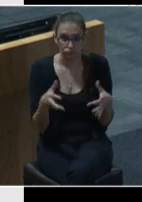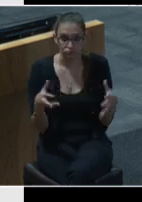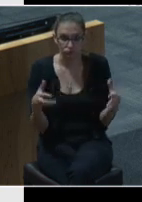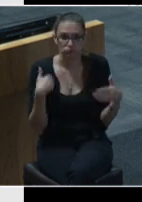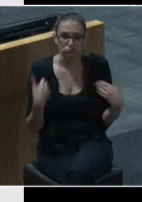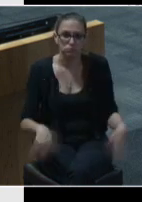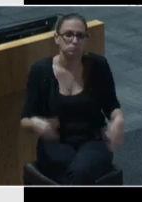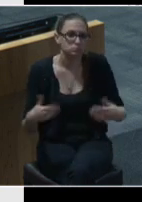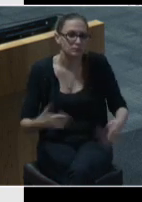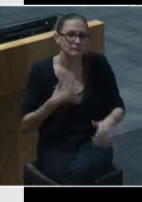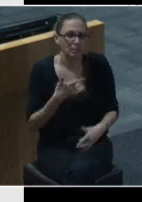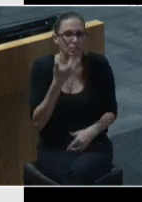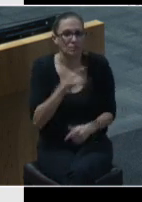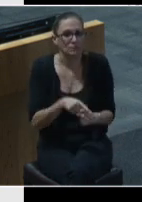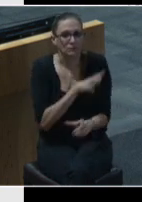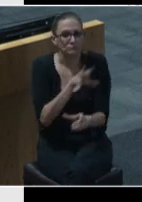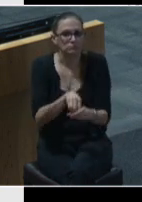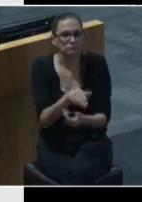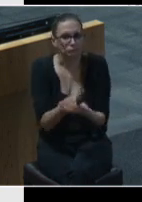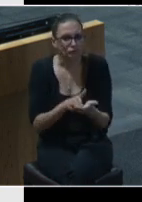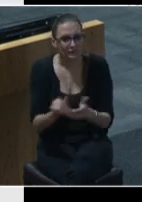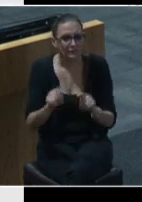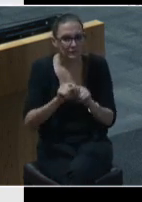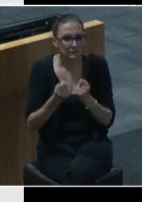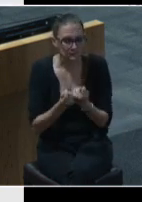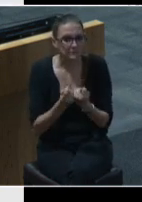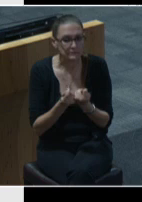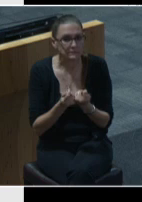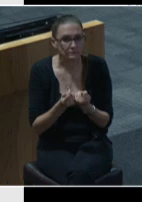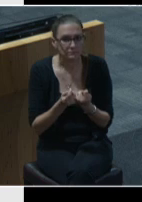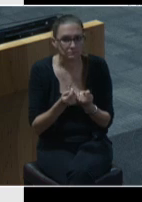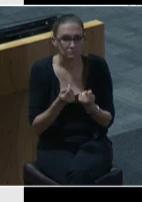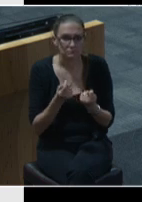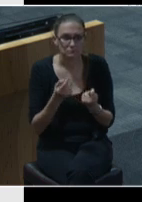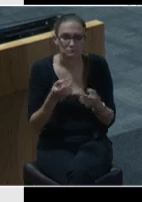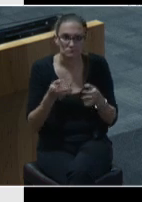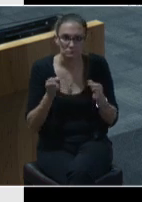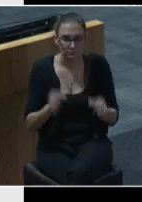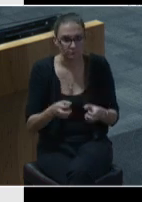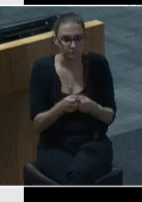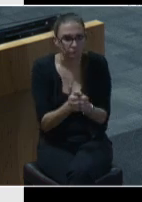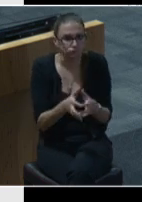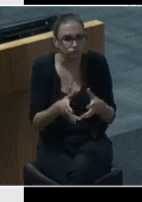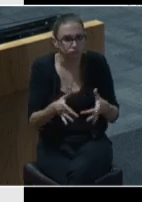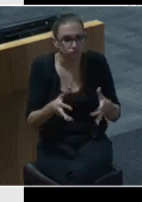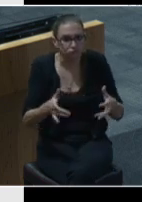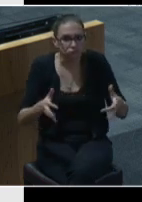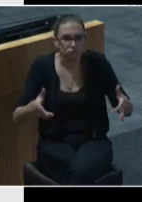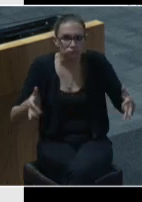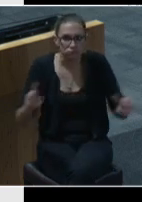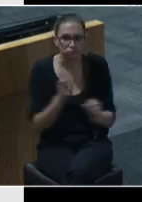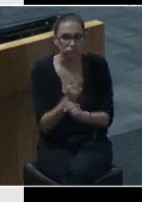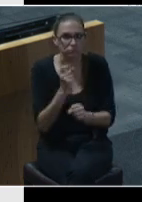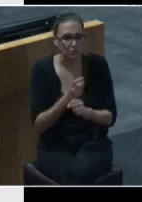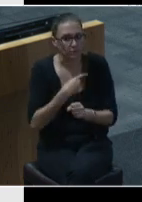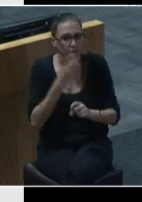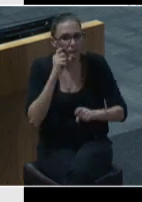to be part of this team um we've definitely definitely keeps growing and expanding year by year